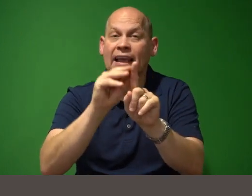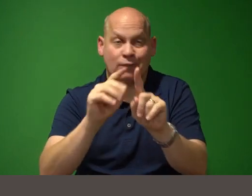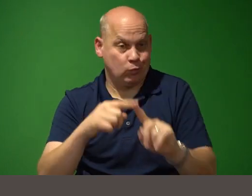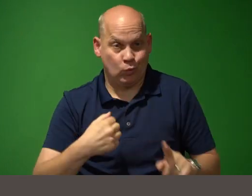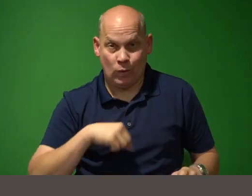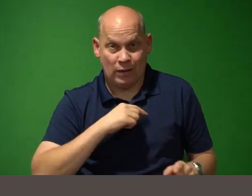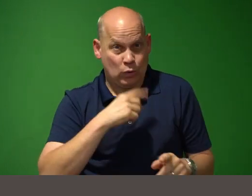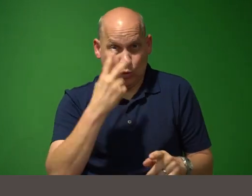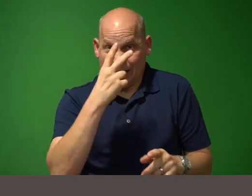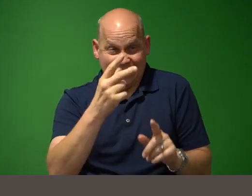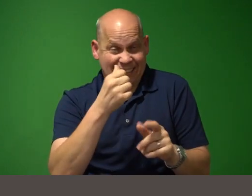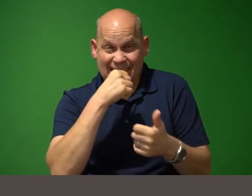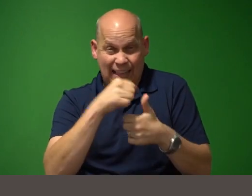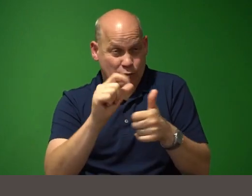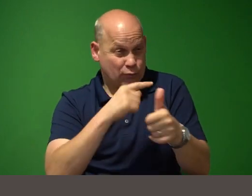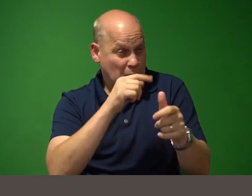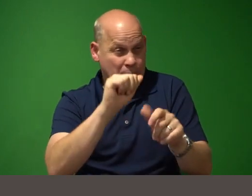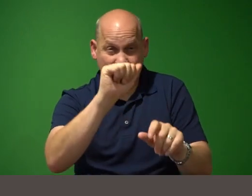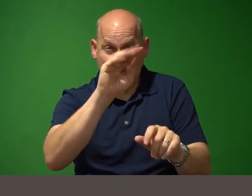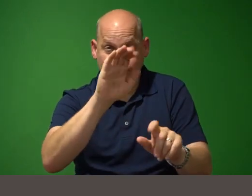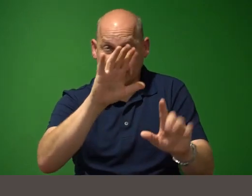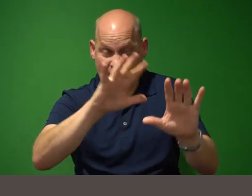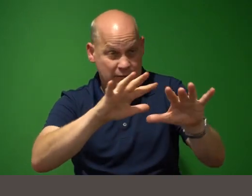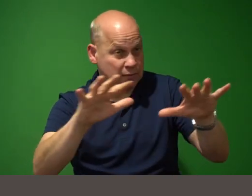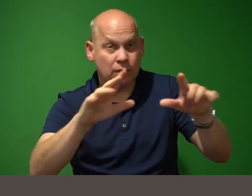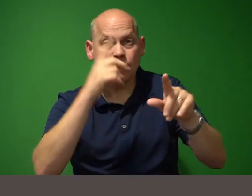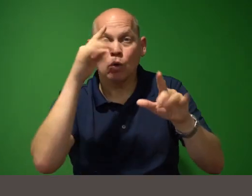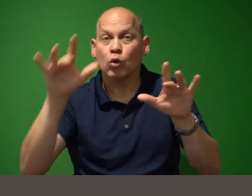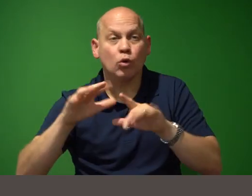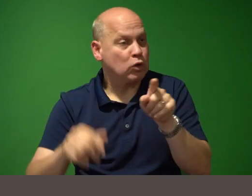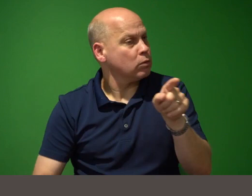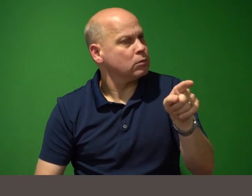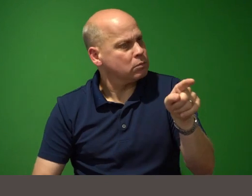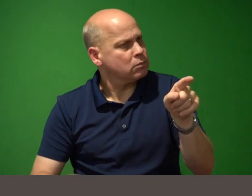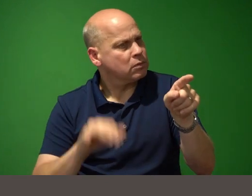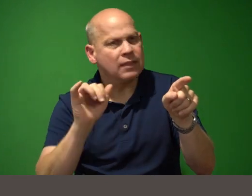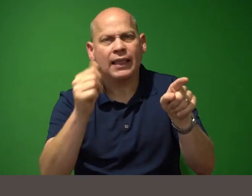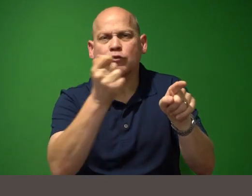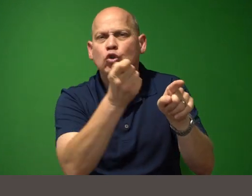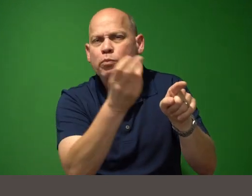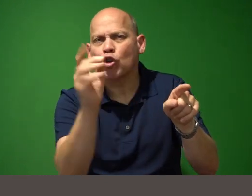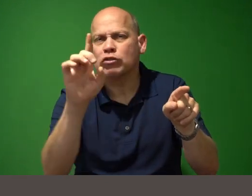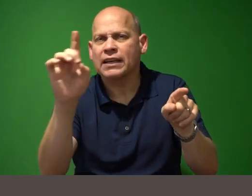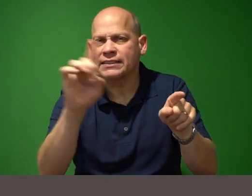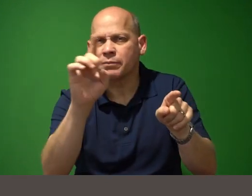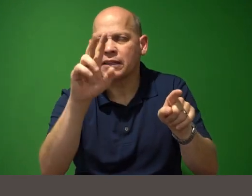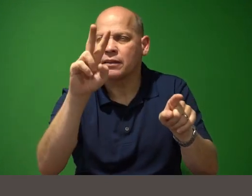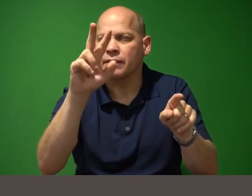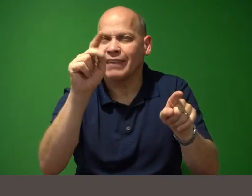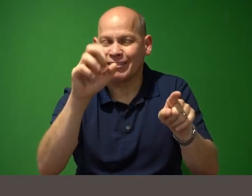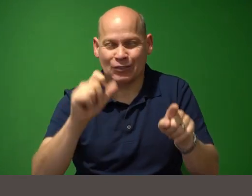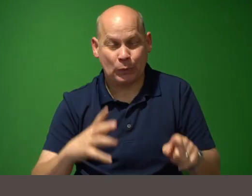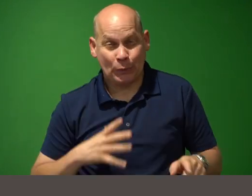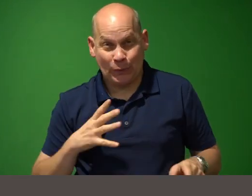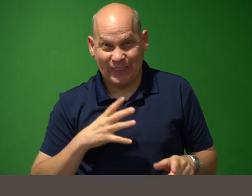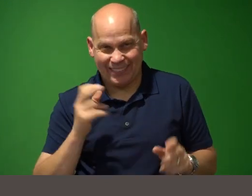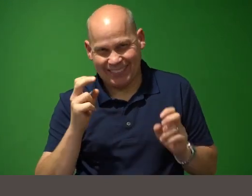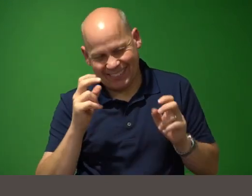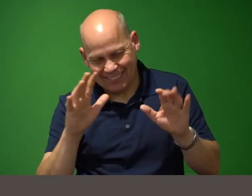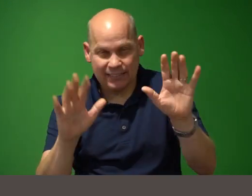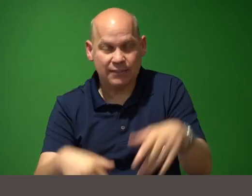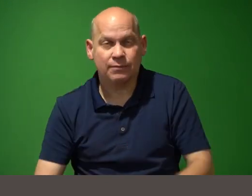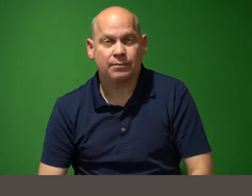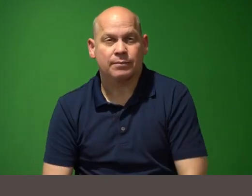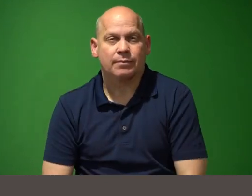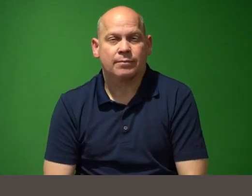but for a computer this is a multi-dimensional vector ooh fancy now we can